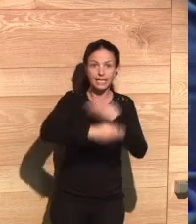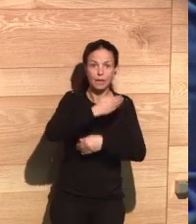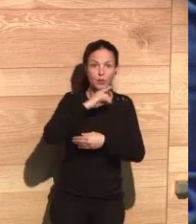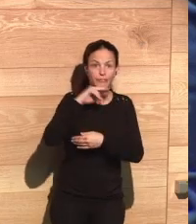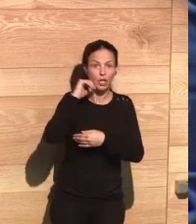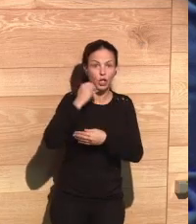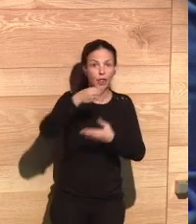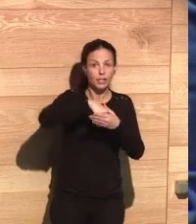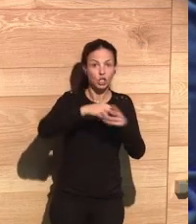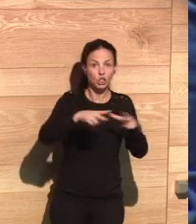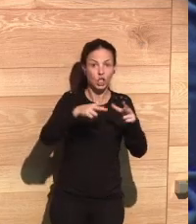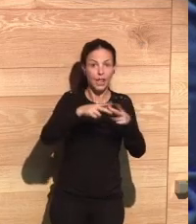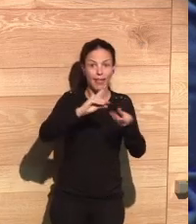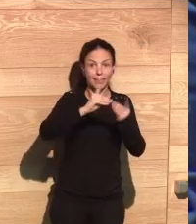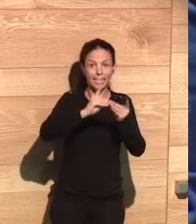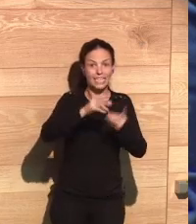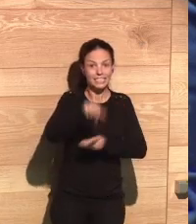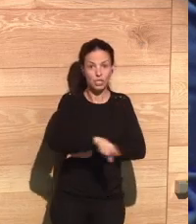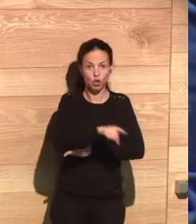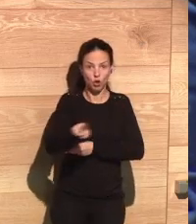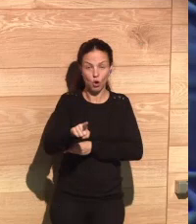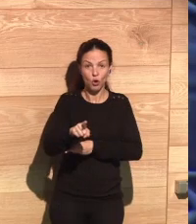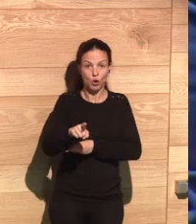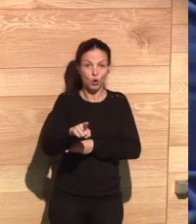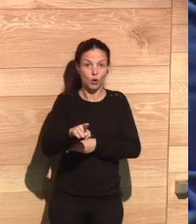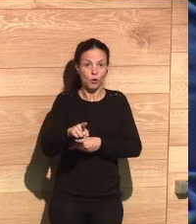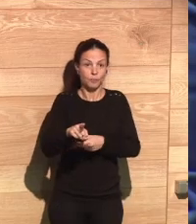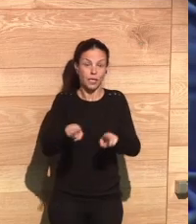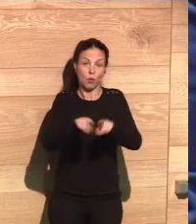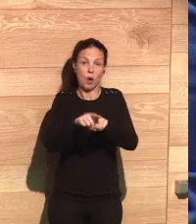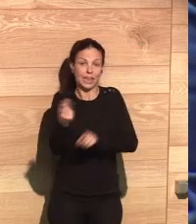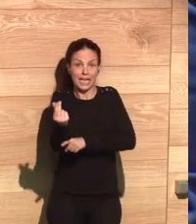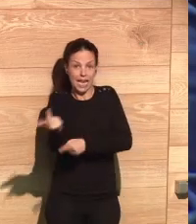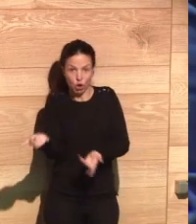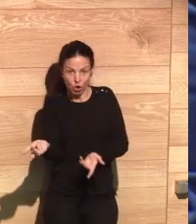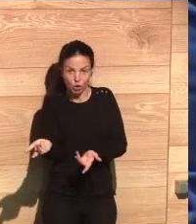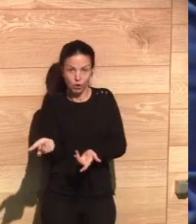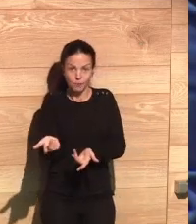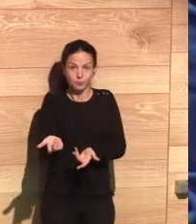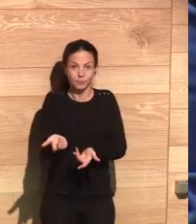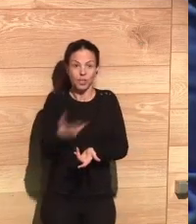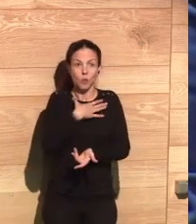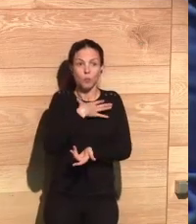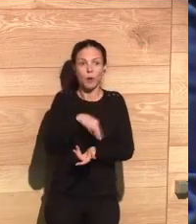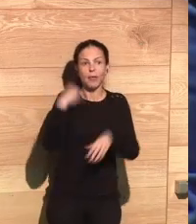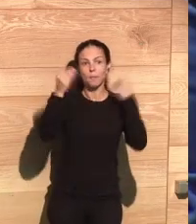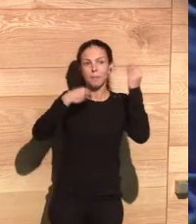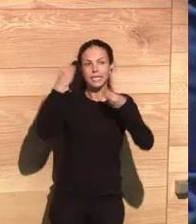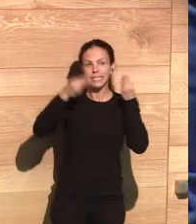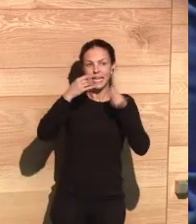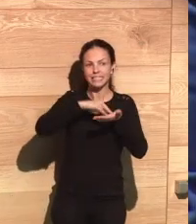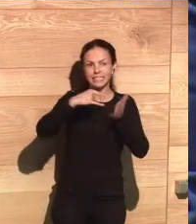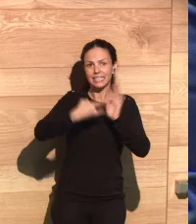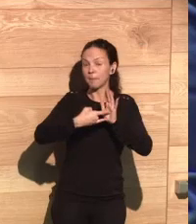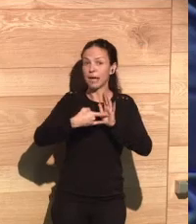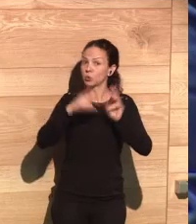importance of data in our society. And if it